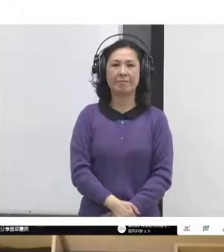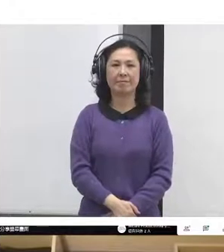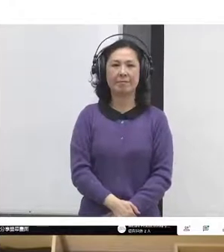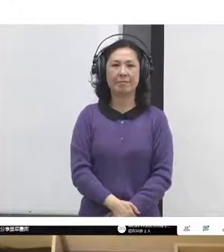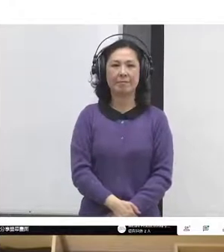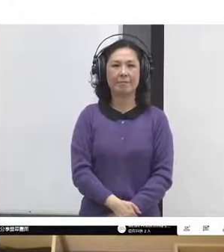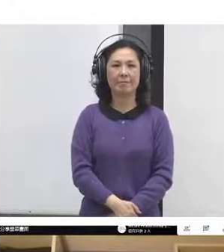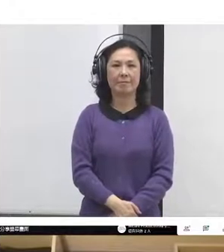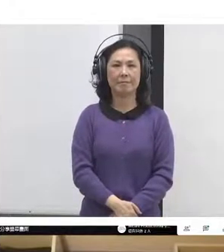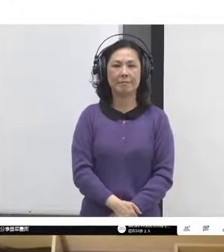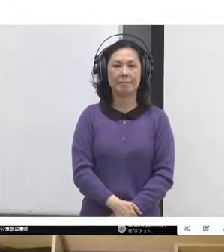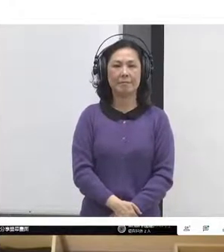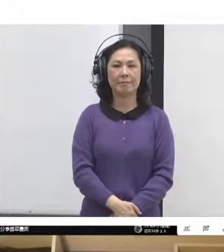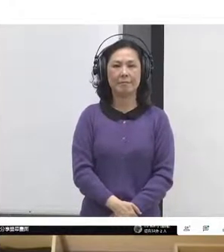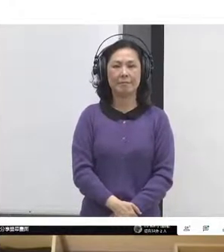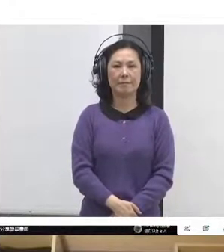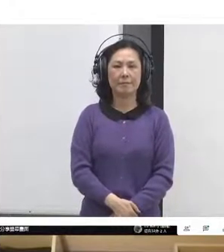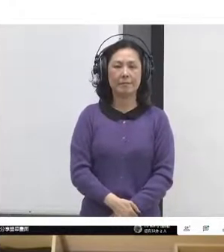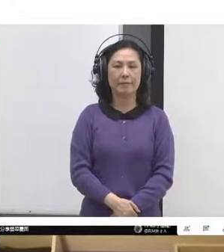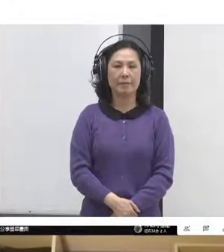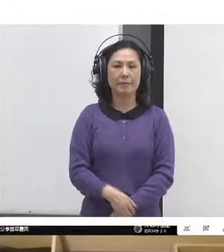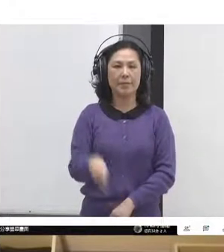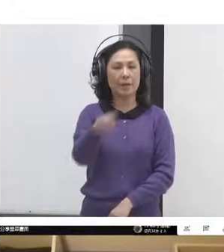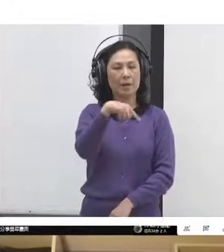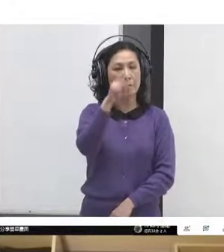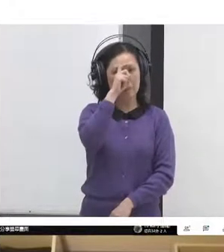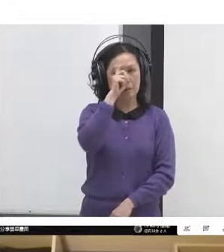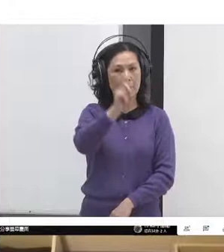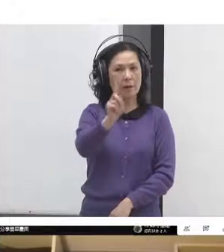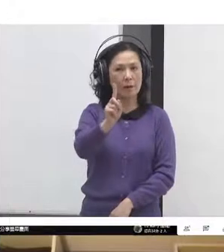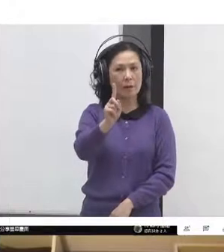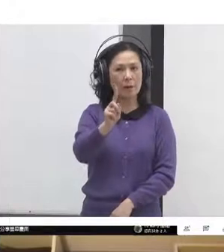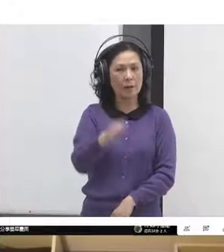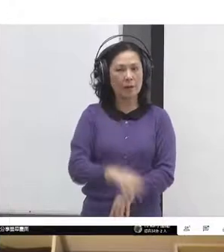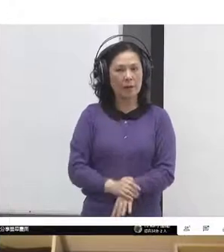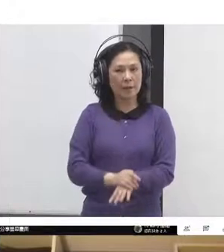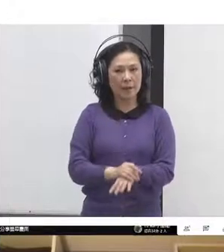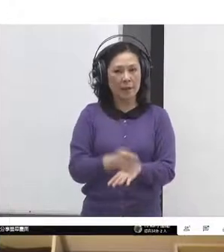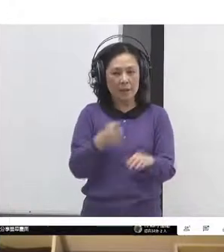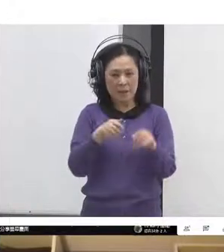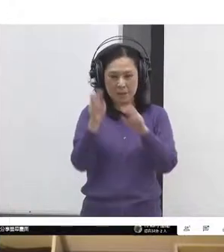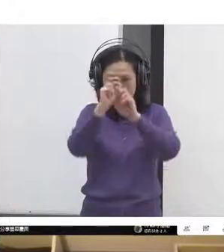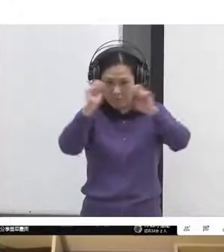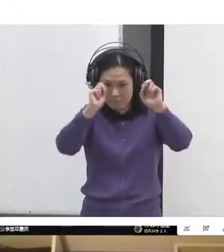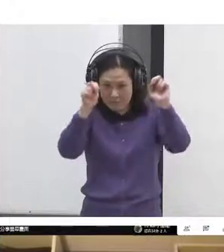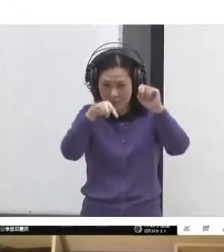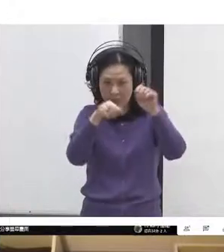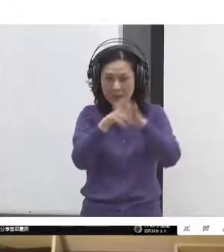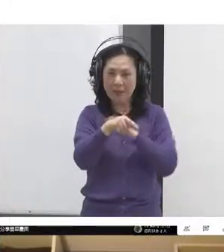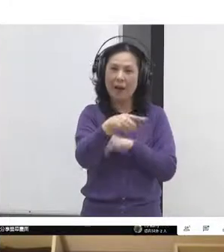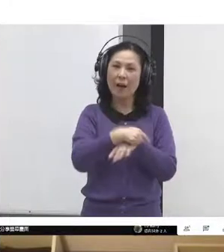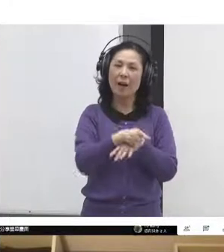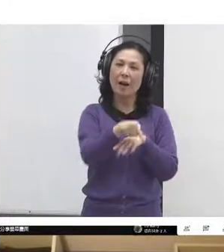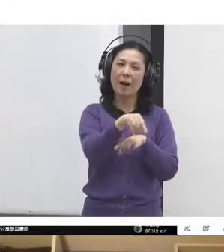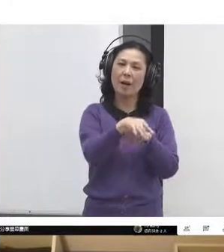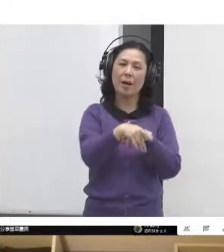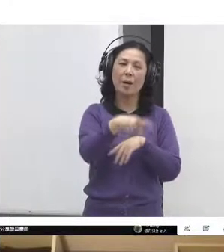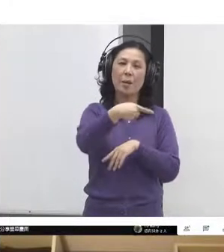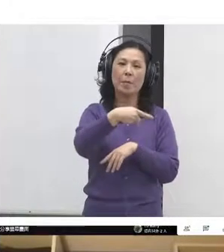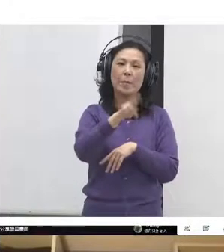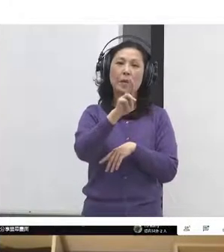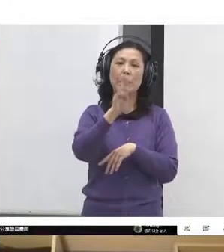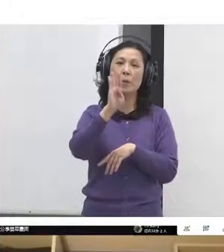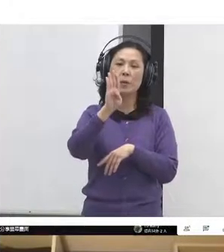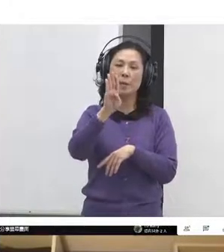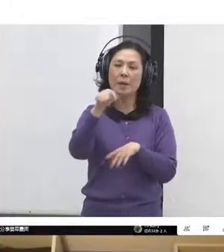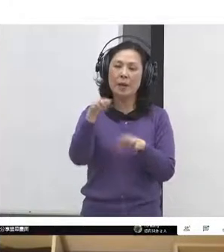connecting with the cultures and the parts of the environment and the community that you are not regularly in contact with and bringing